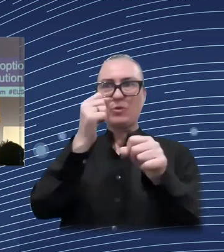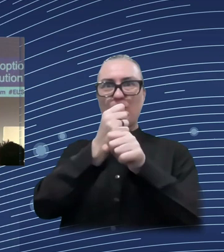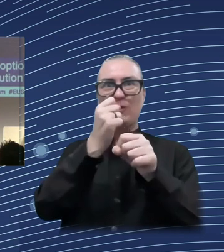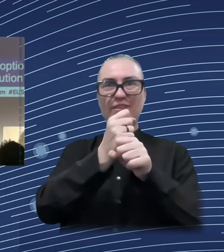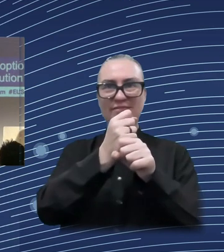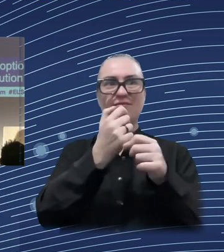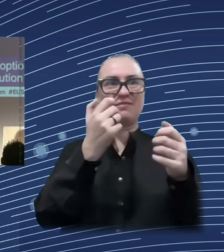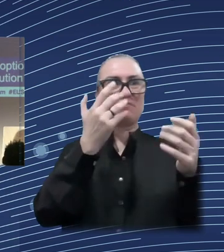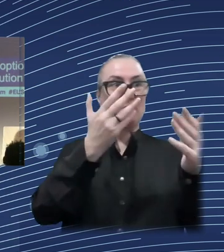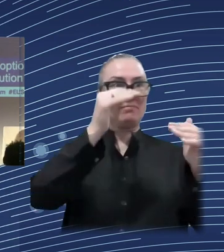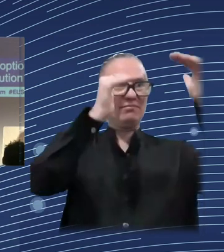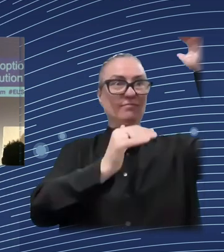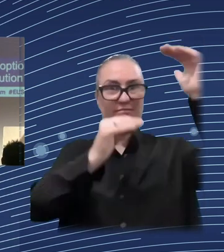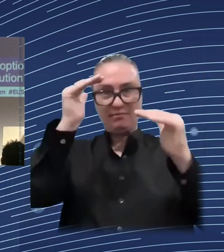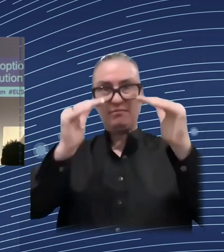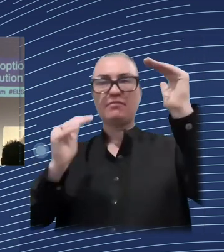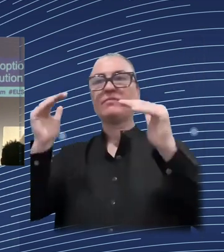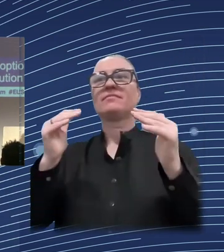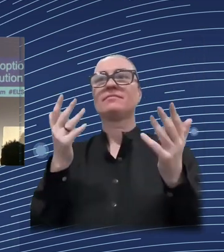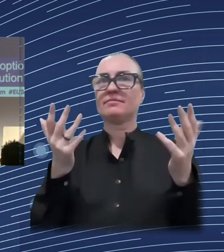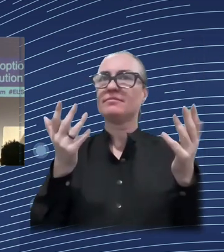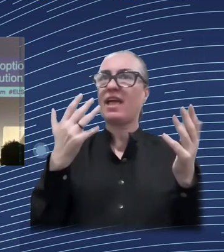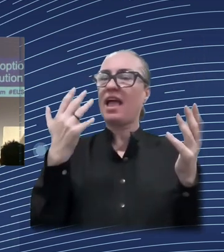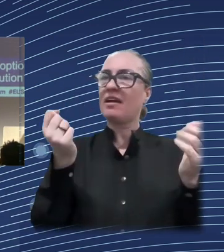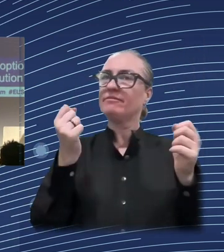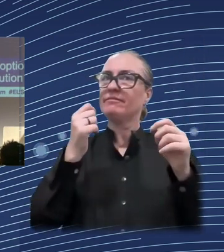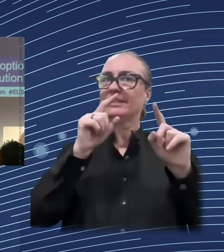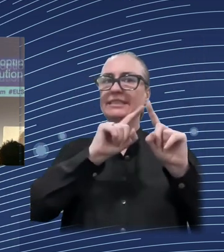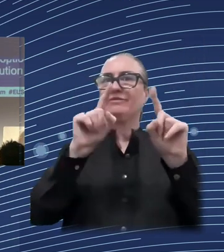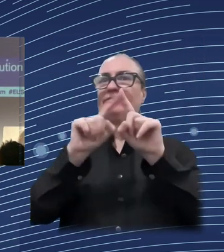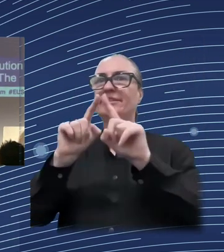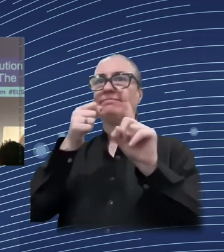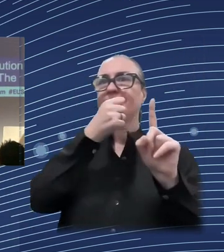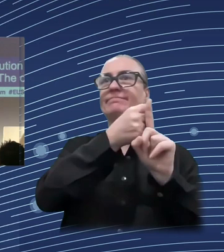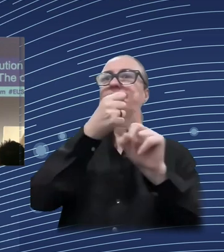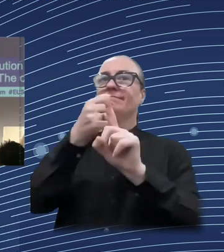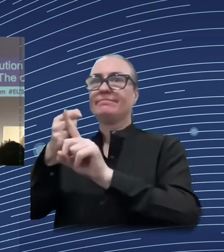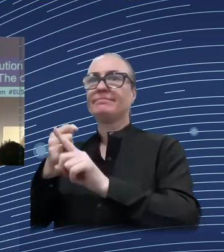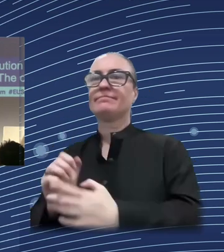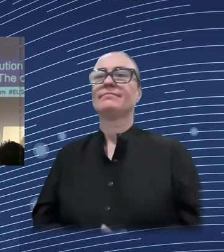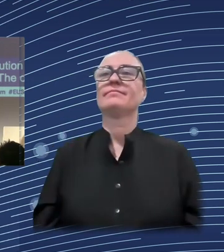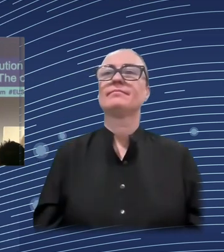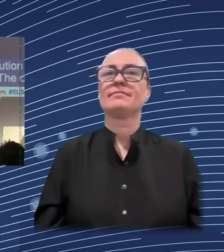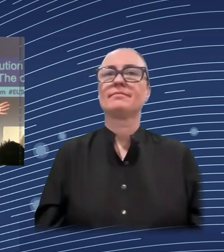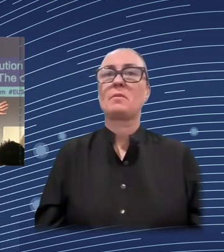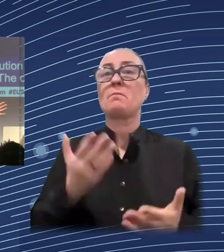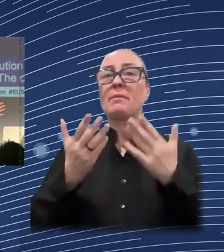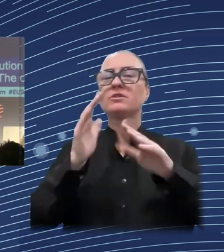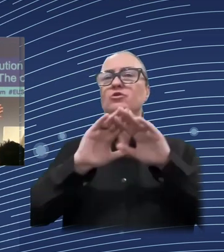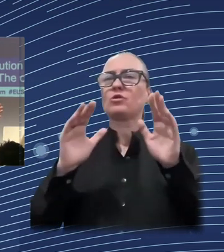the orange dots for a start. This shows the change in the Gini index as a result of the adoption of robots between